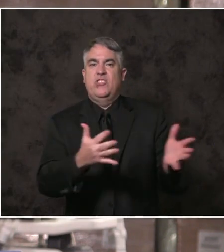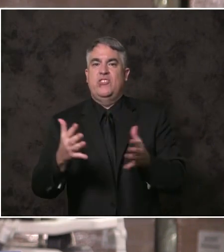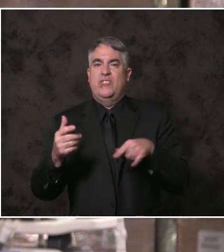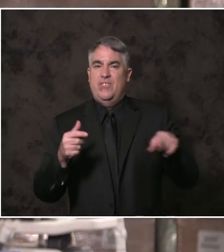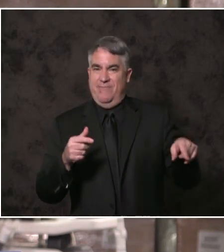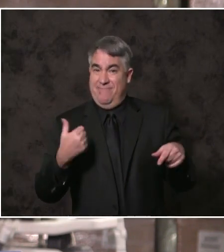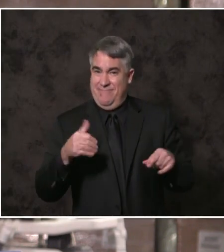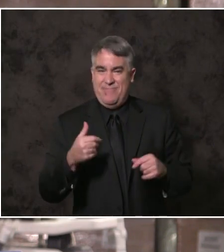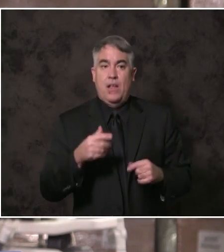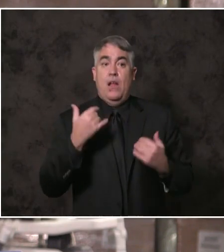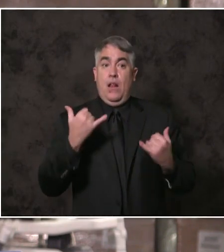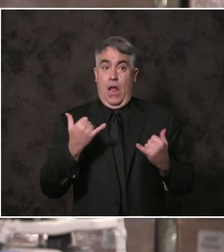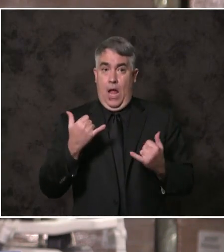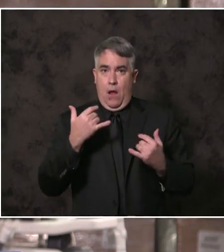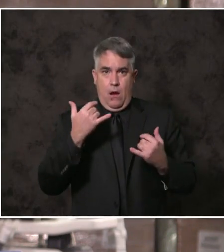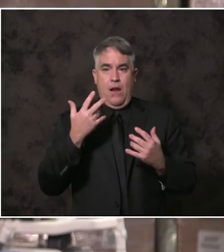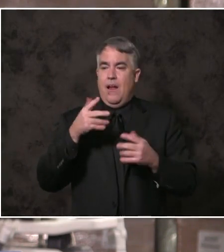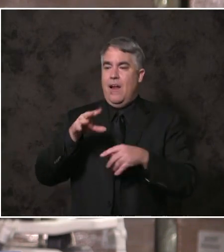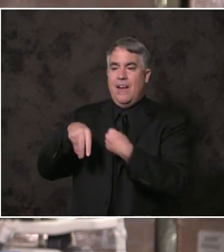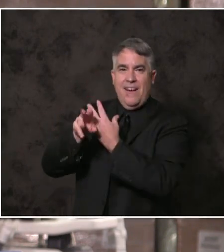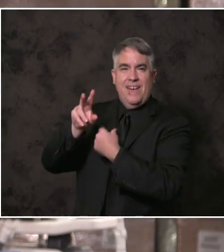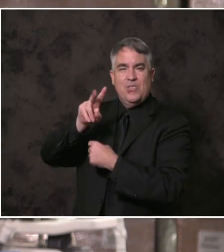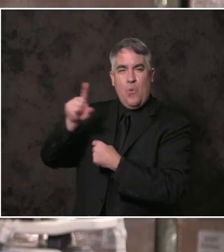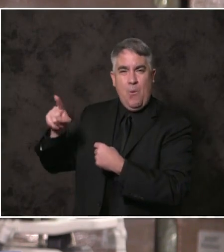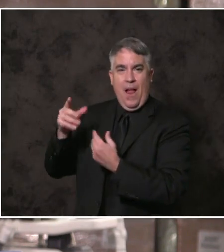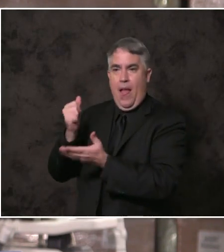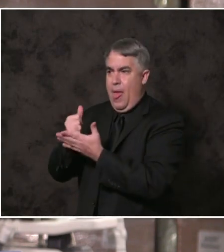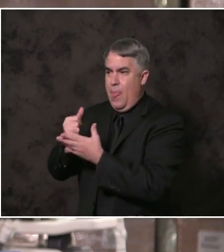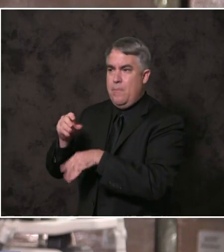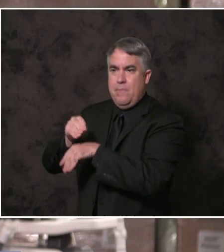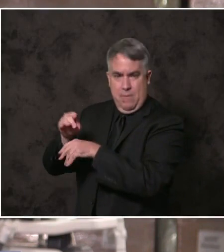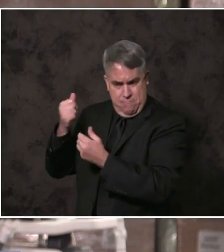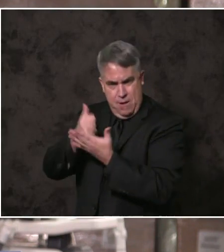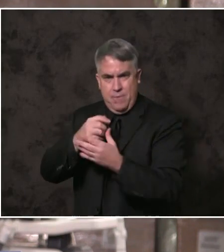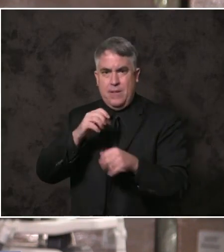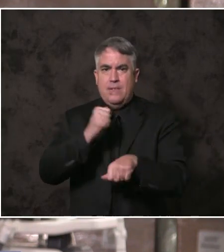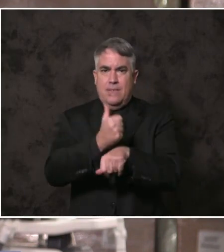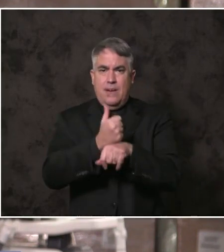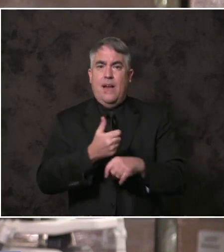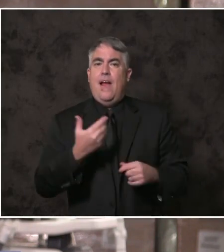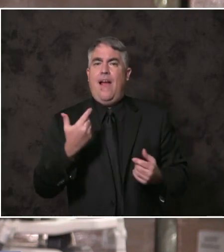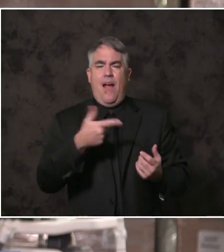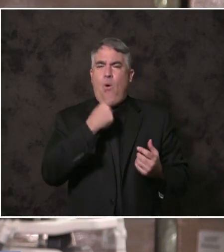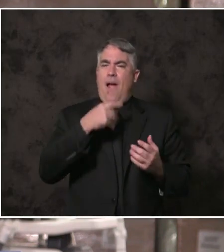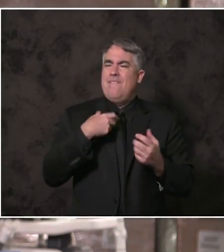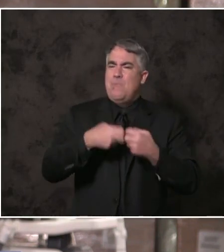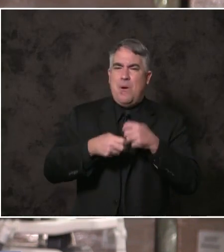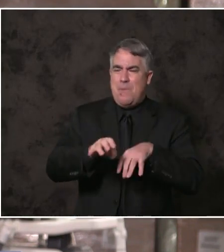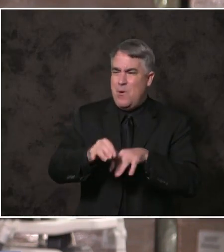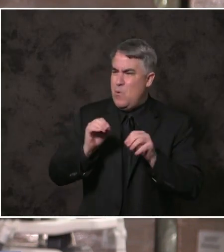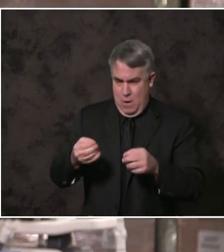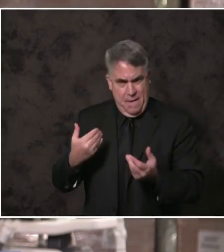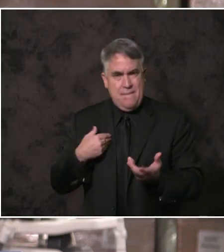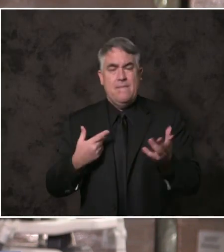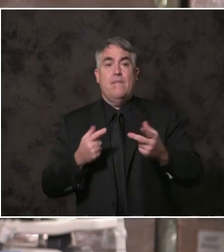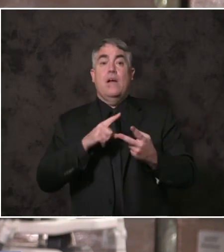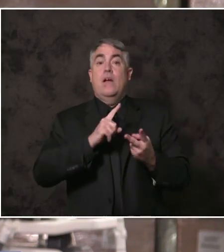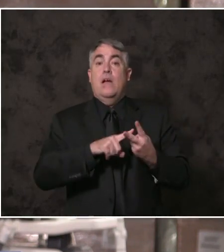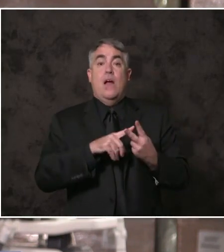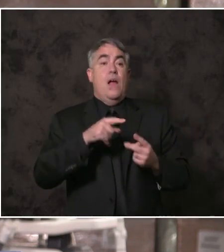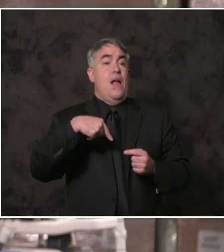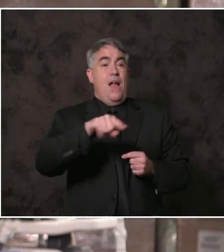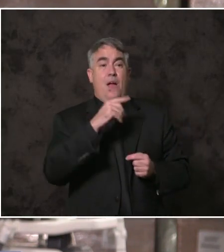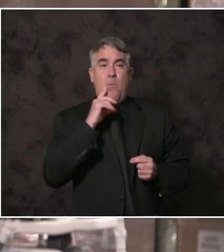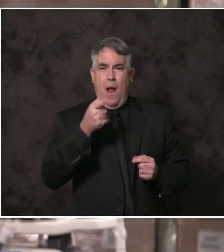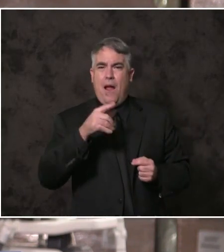assist seniors without computer access. If a senior lacks transportation, we will take them. And if they can't leave their